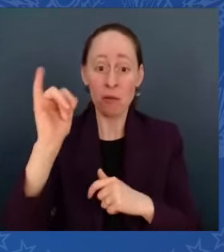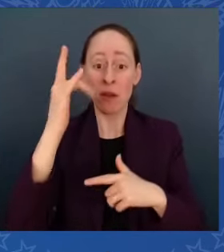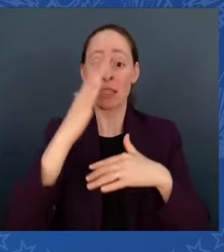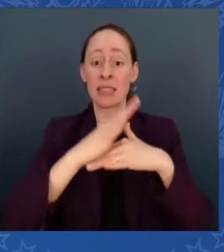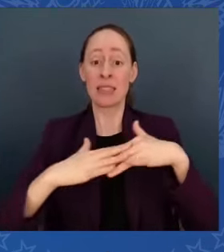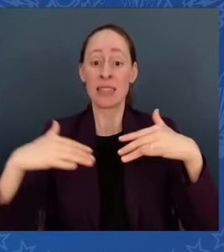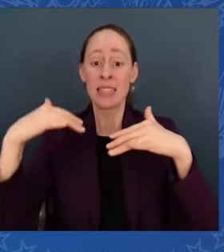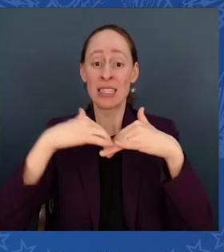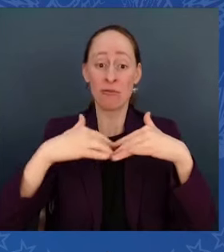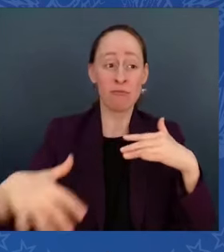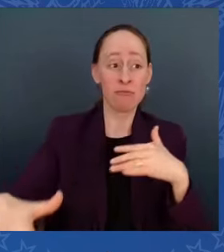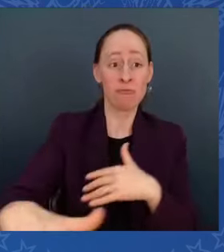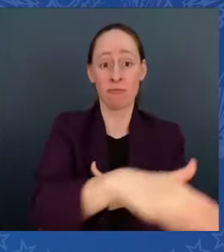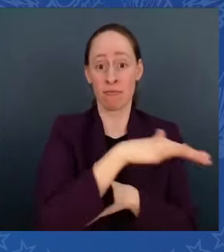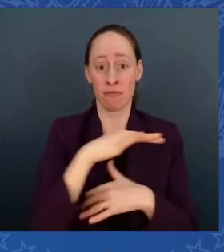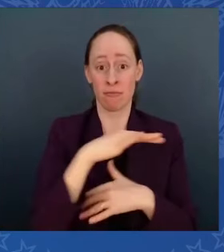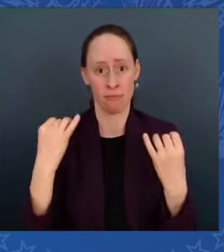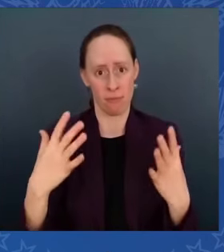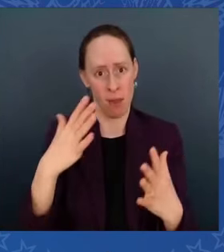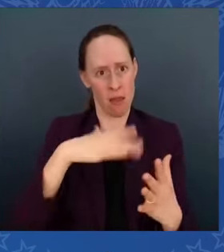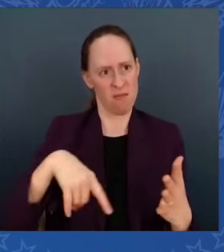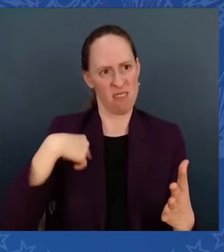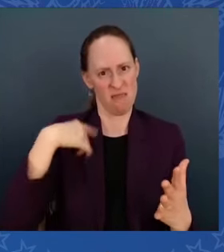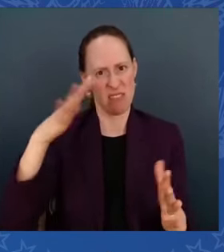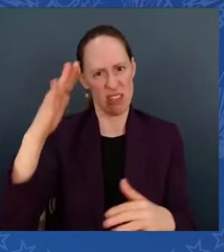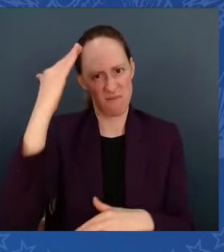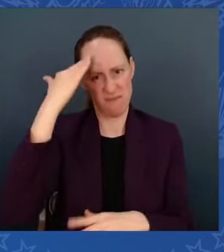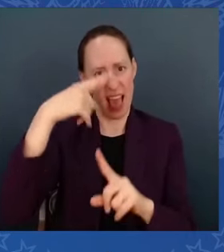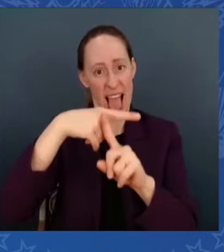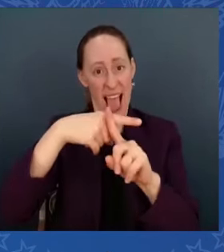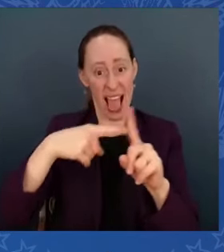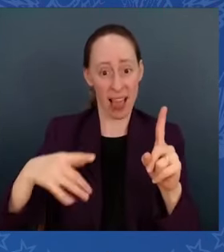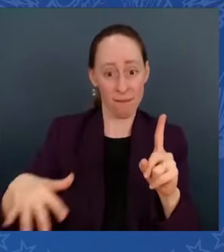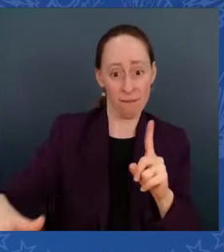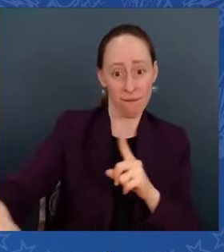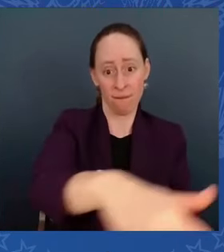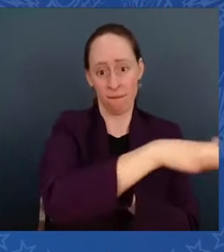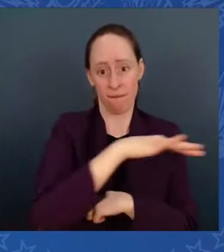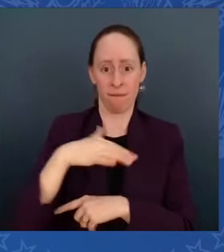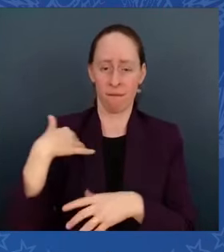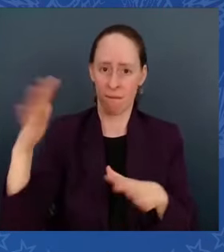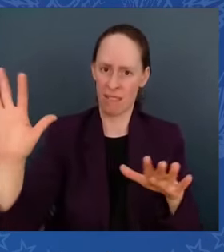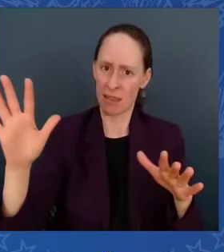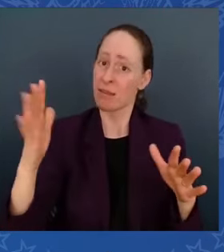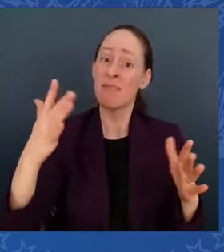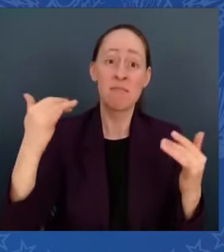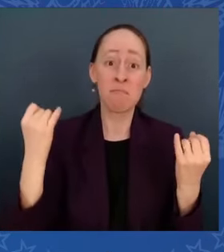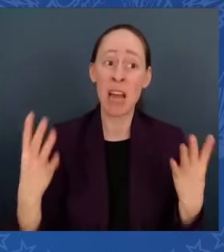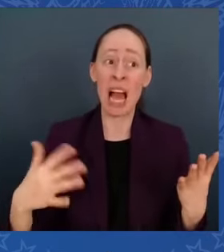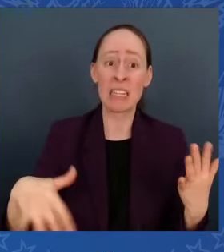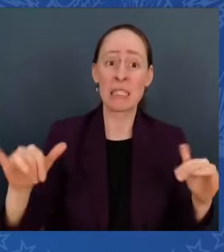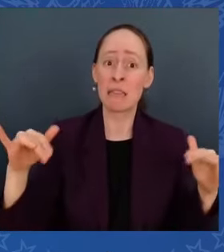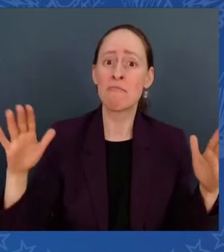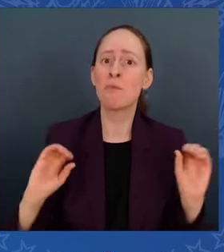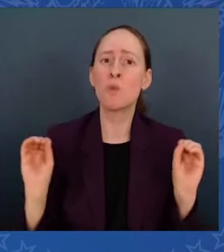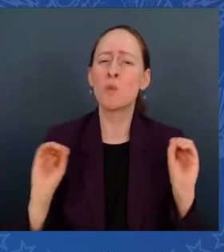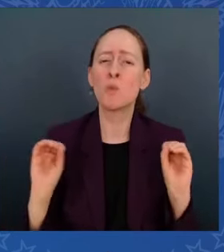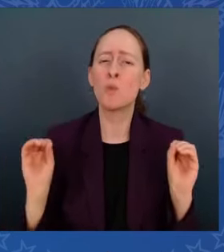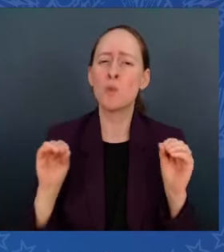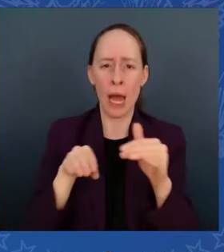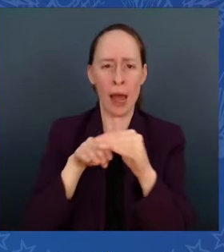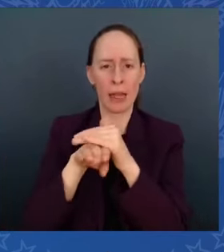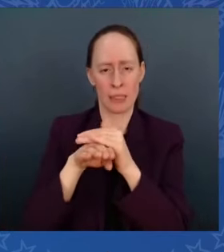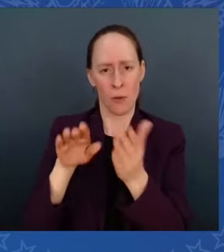nearly half of the population still lack clean water. And we're